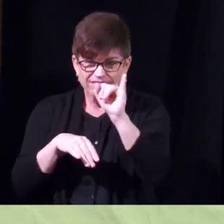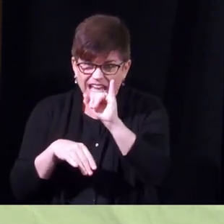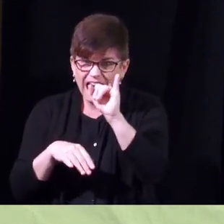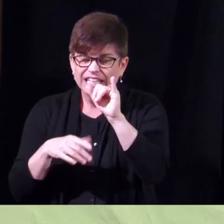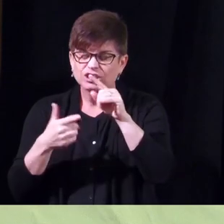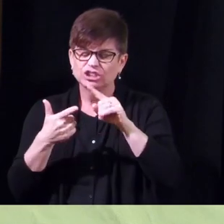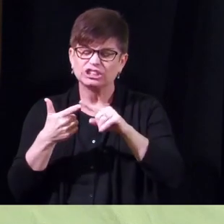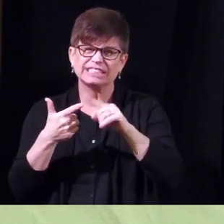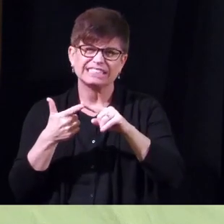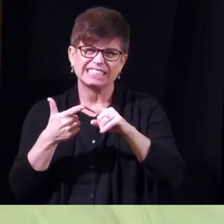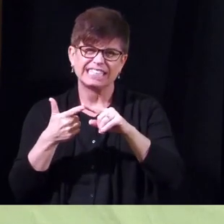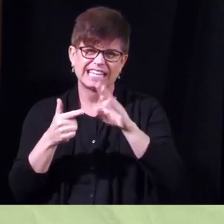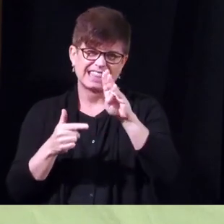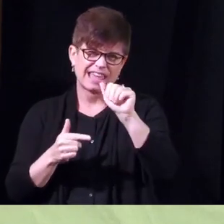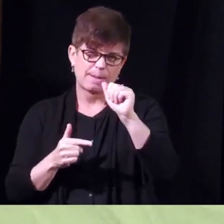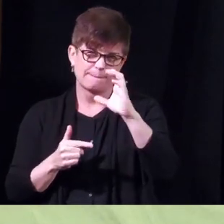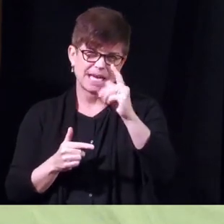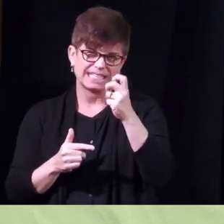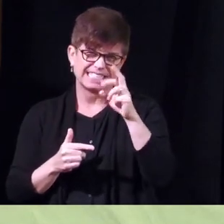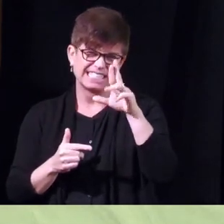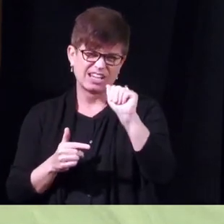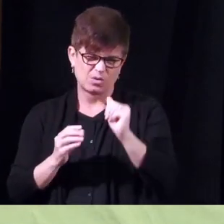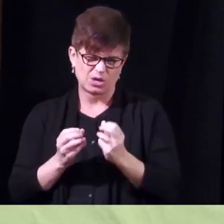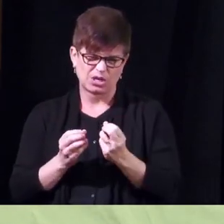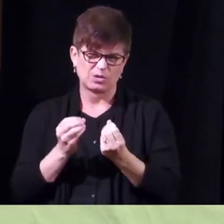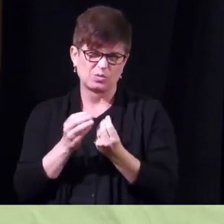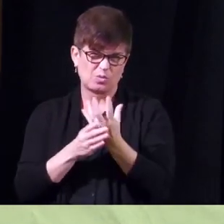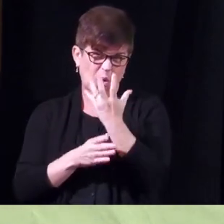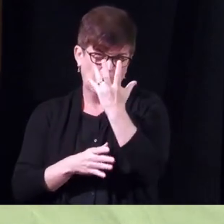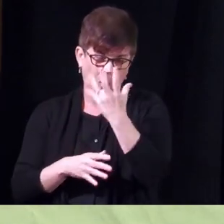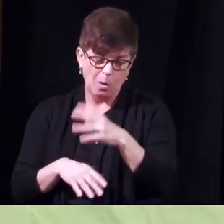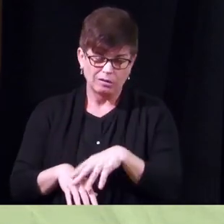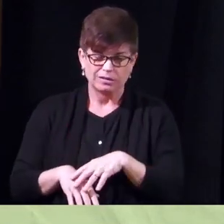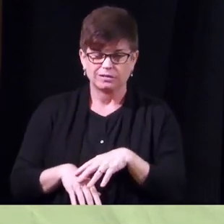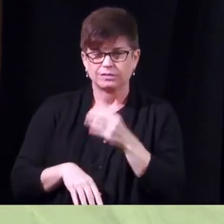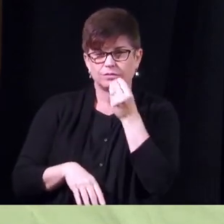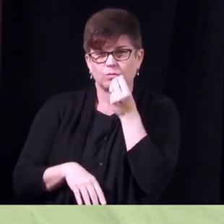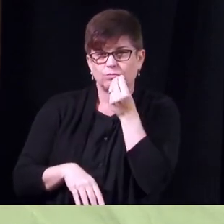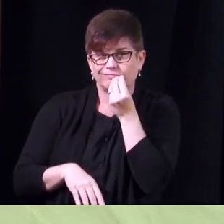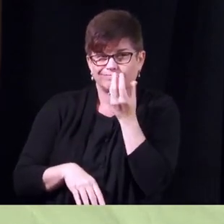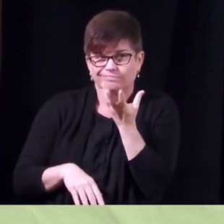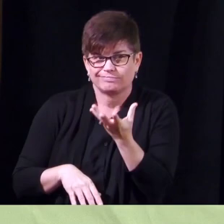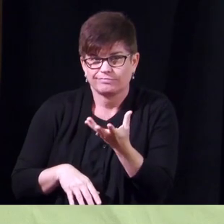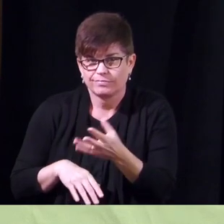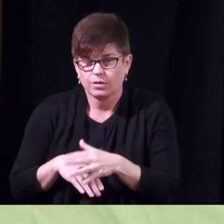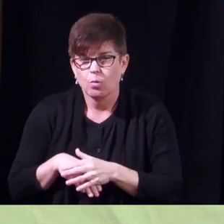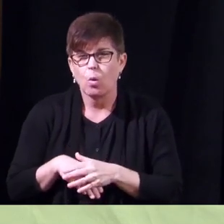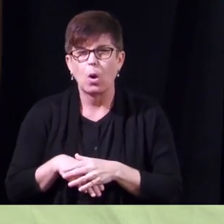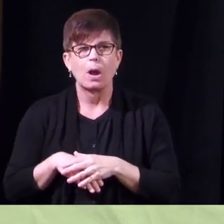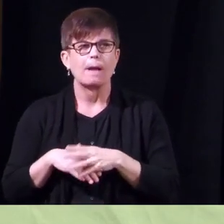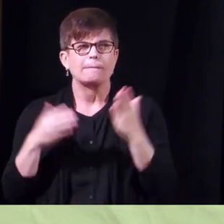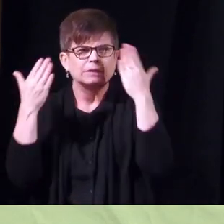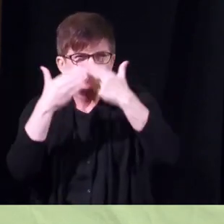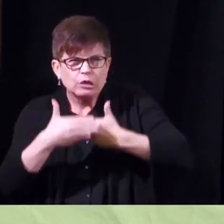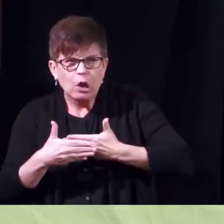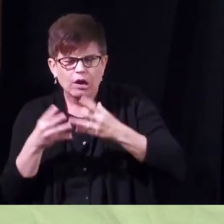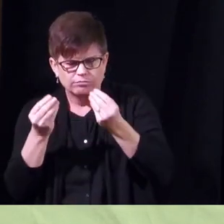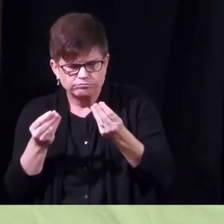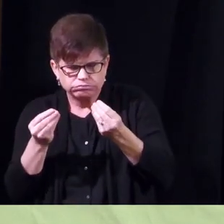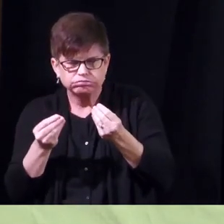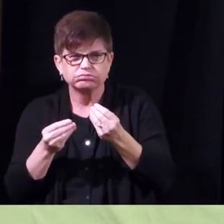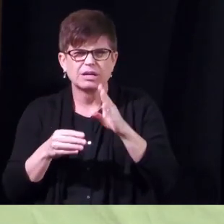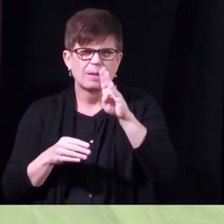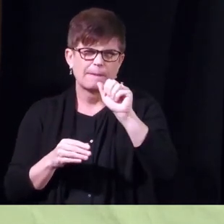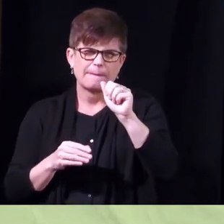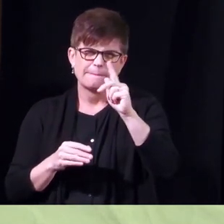allows the bacteria to grow it creates a warm dark moist environment so that they have greater uh ability to grow and they